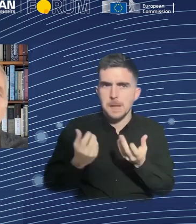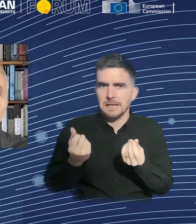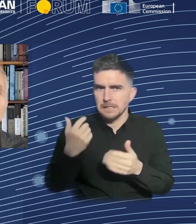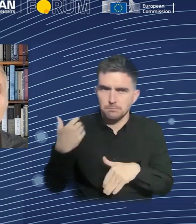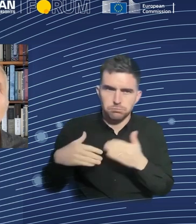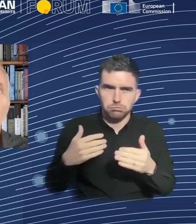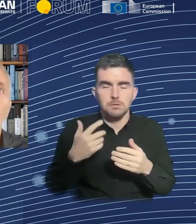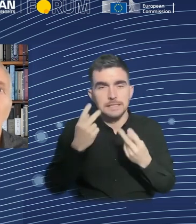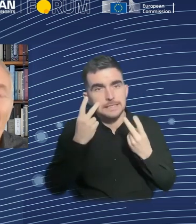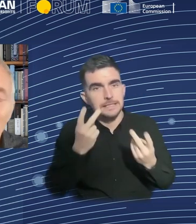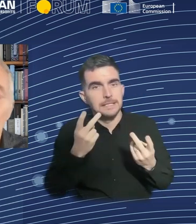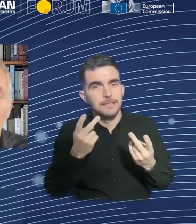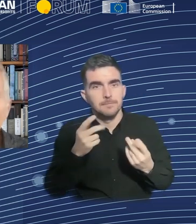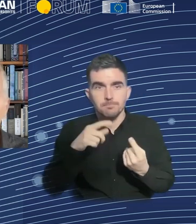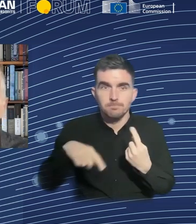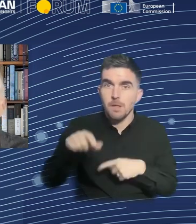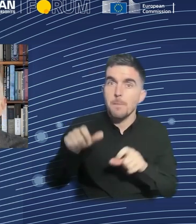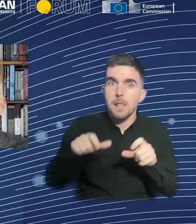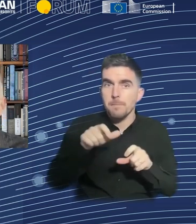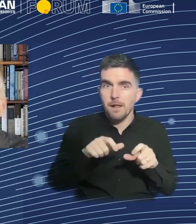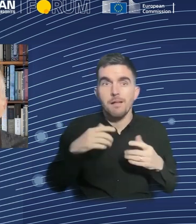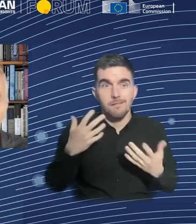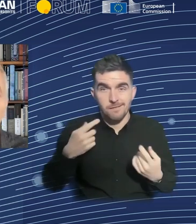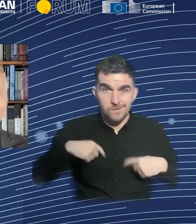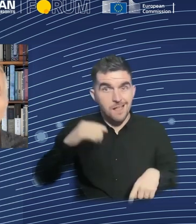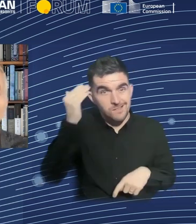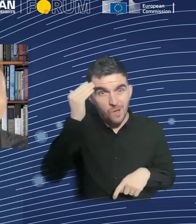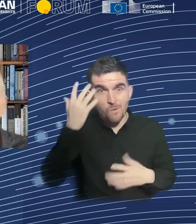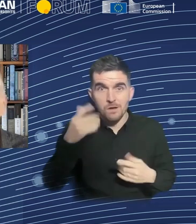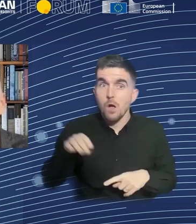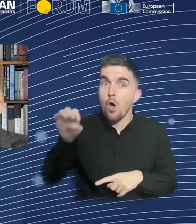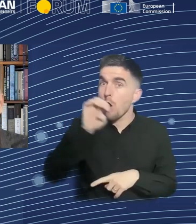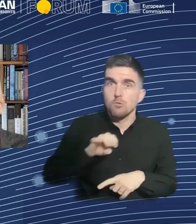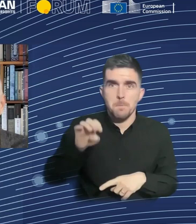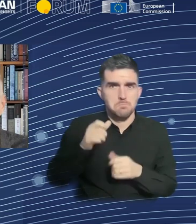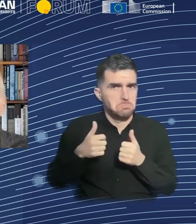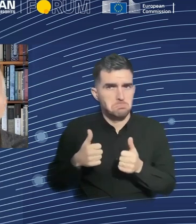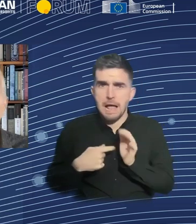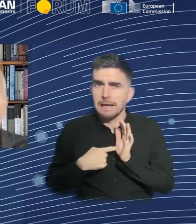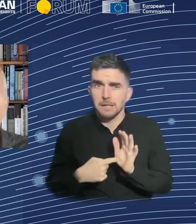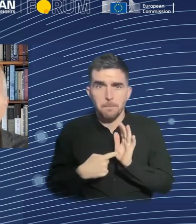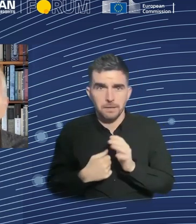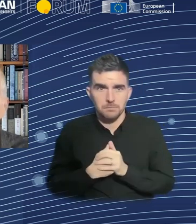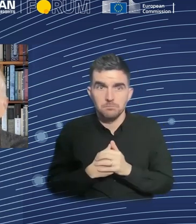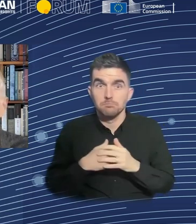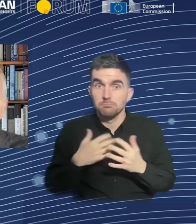example, where actually taxing those profits and distributing them more widely is a very powerful tool for building